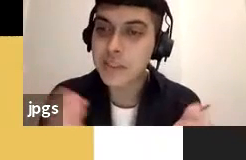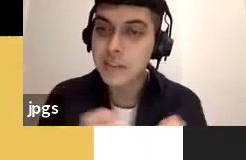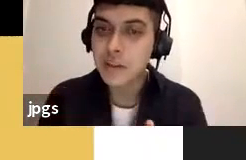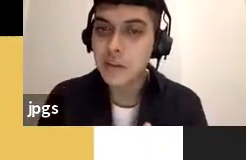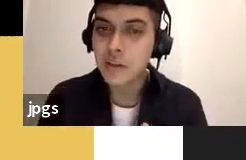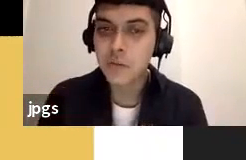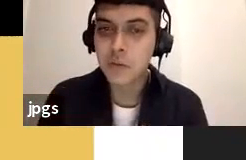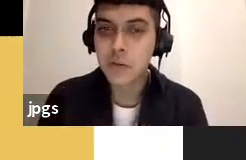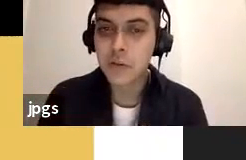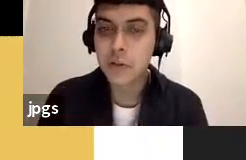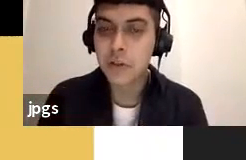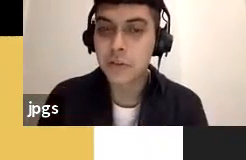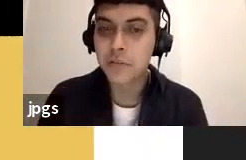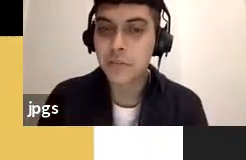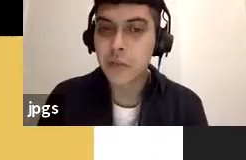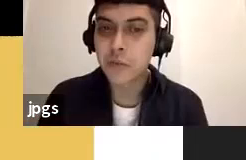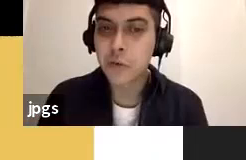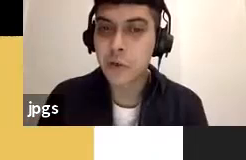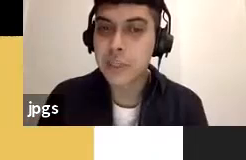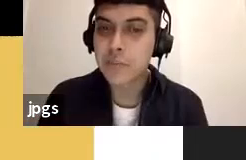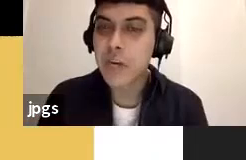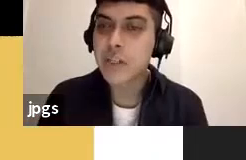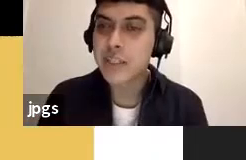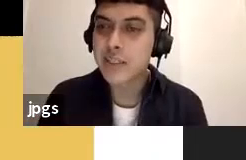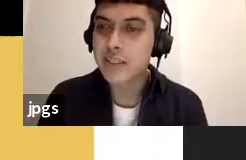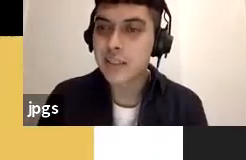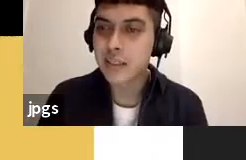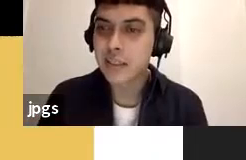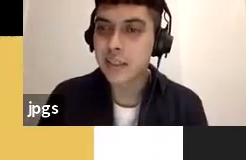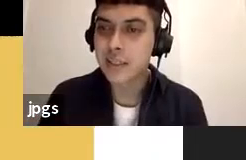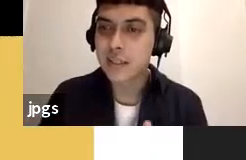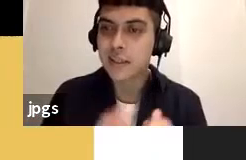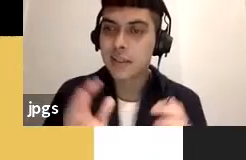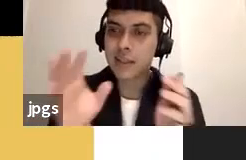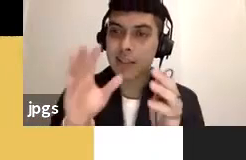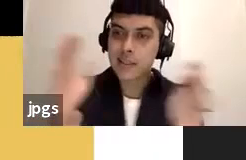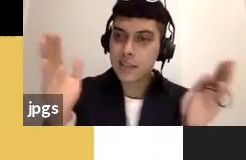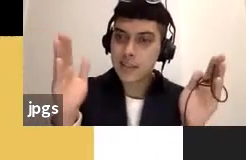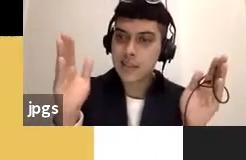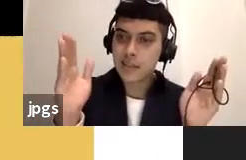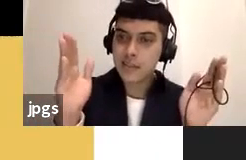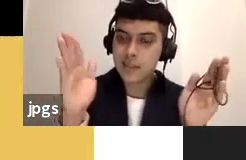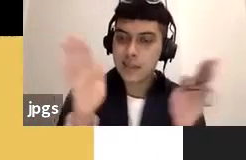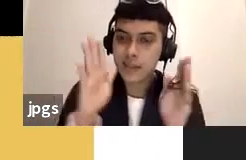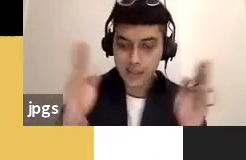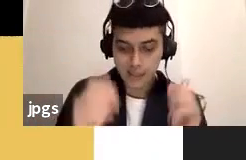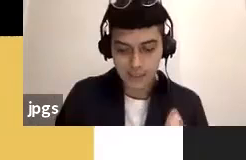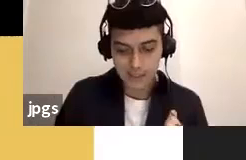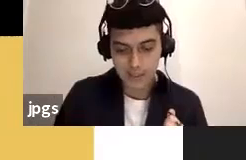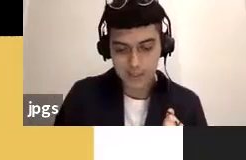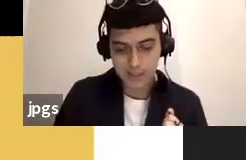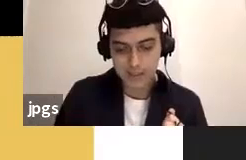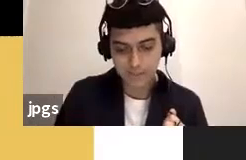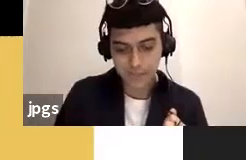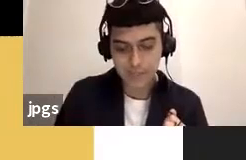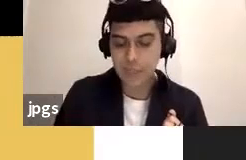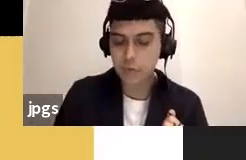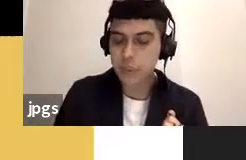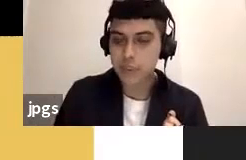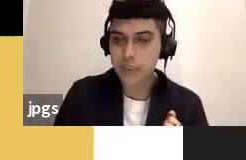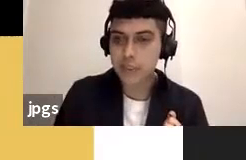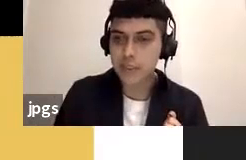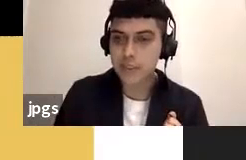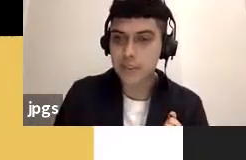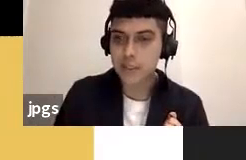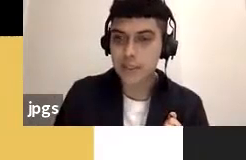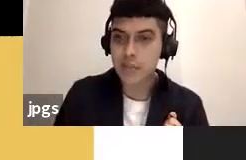up the space for for for all the margins uh that stay uh in